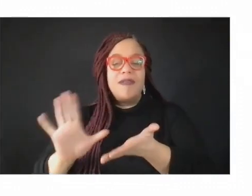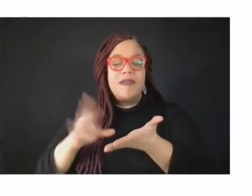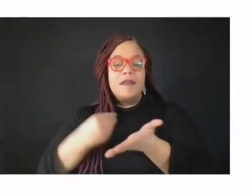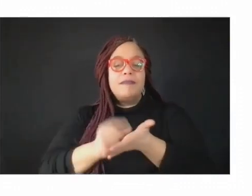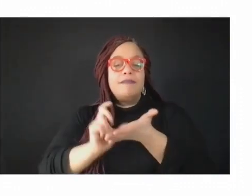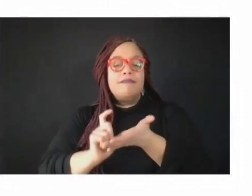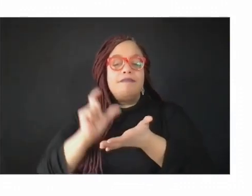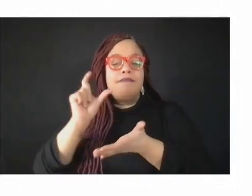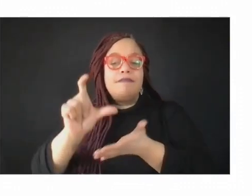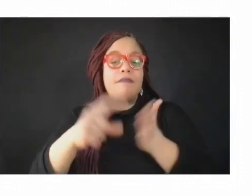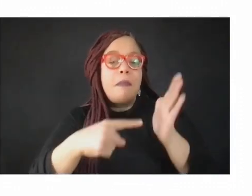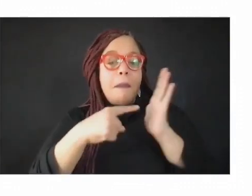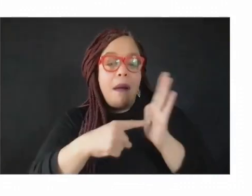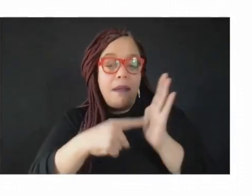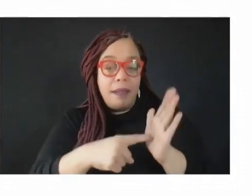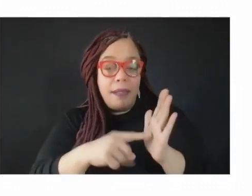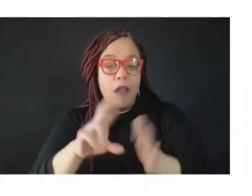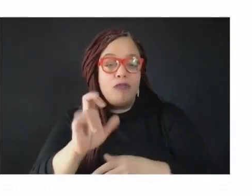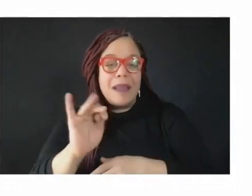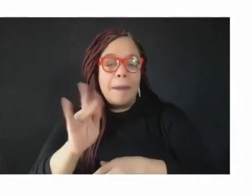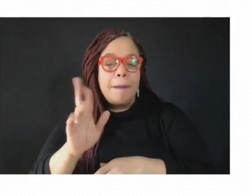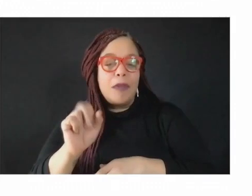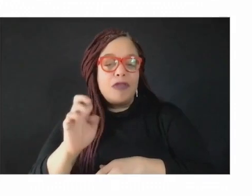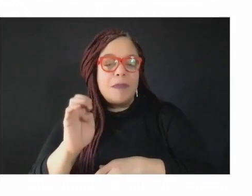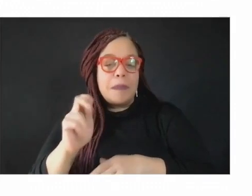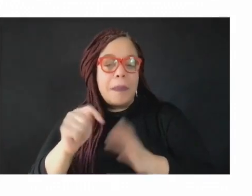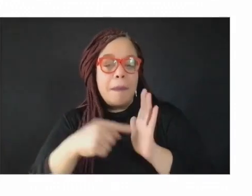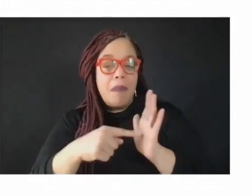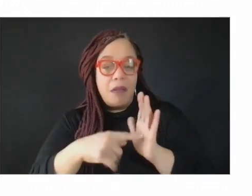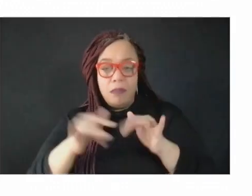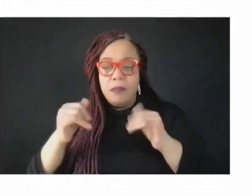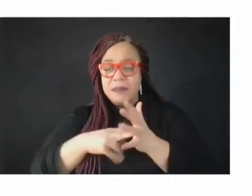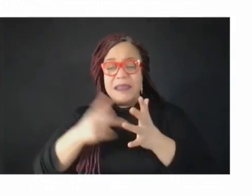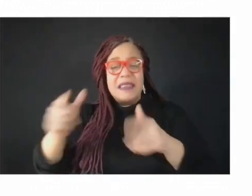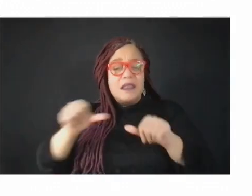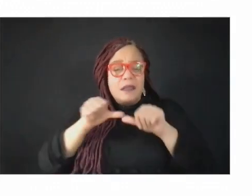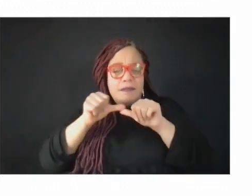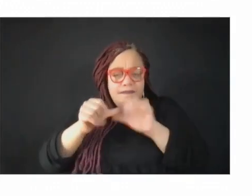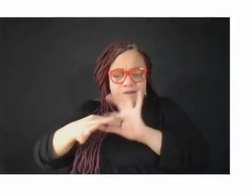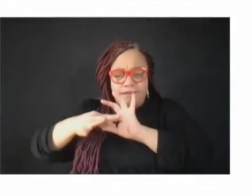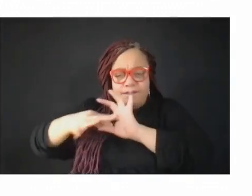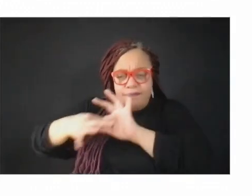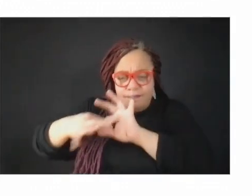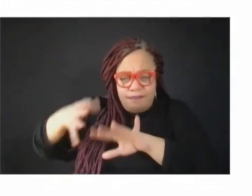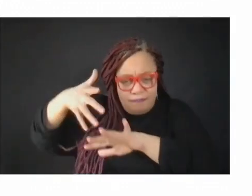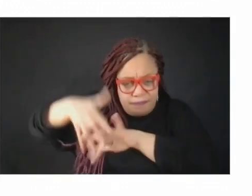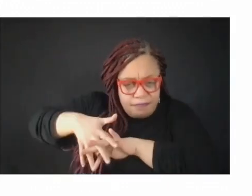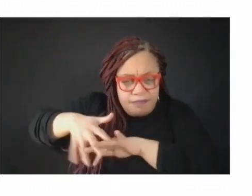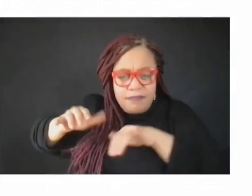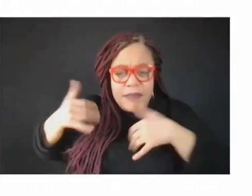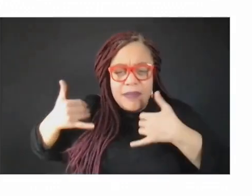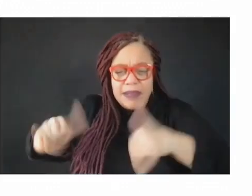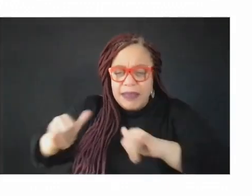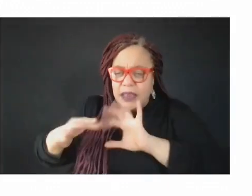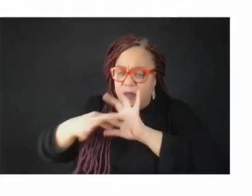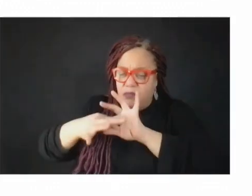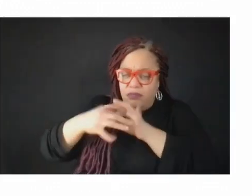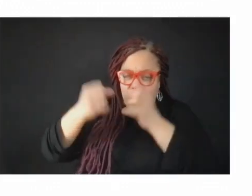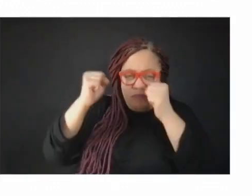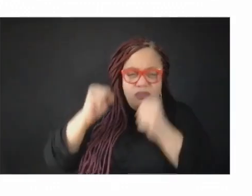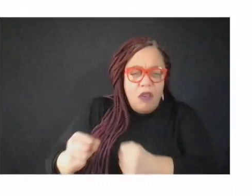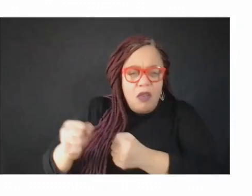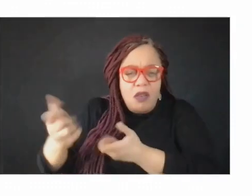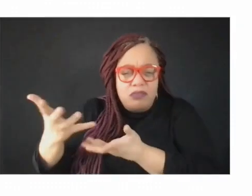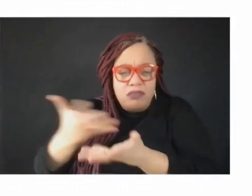maintain their roots in the community where they have established a deep fund of goodwill, trust, and trustworthiness. Street